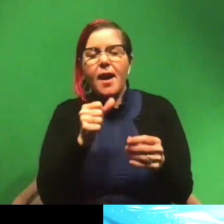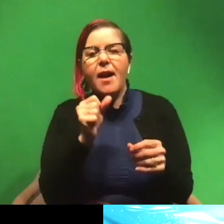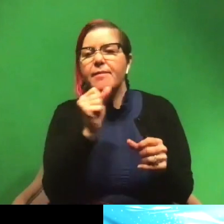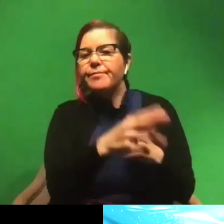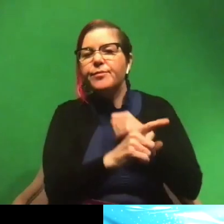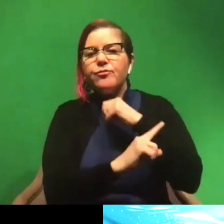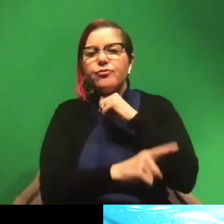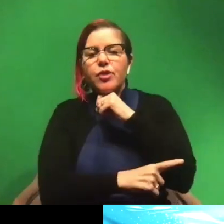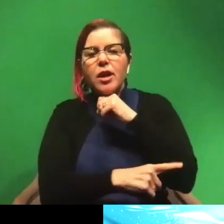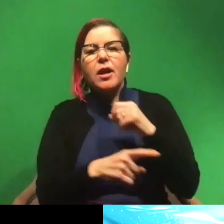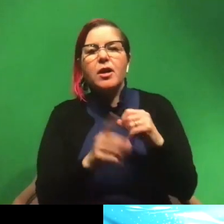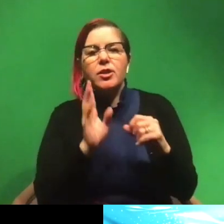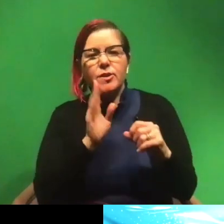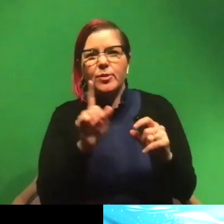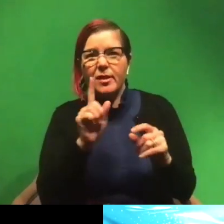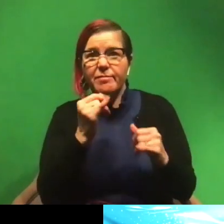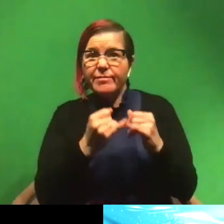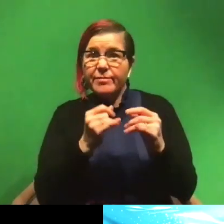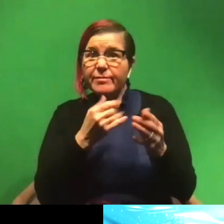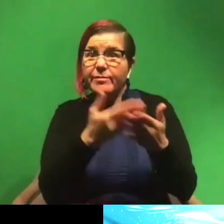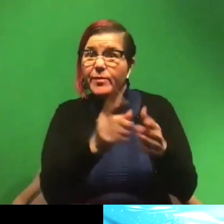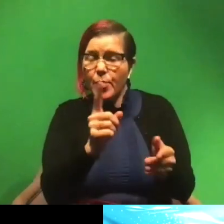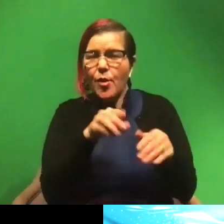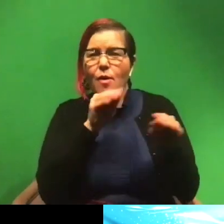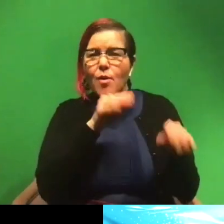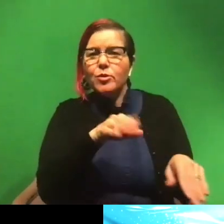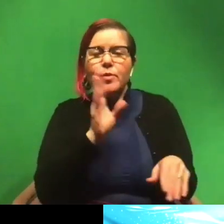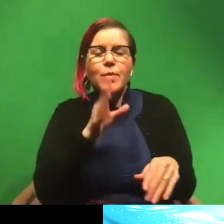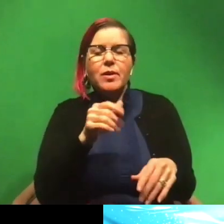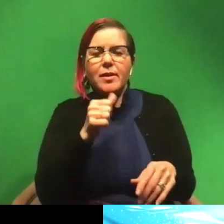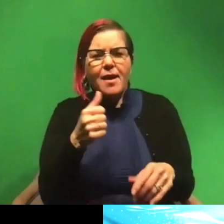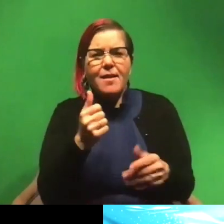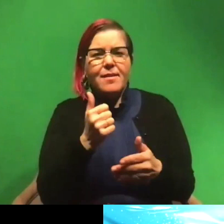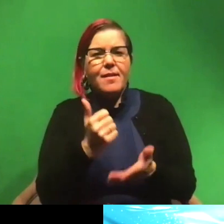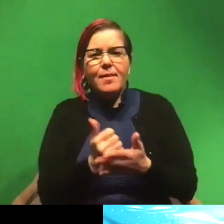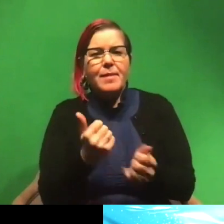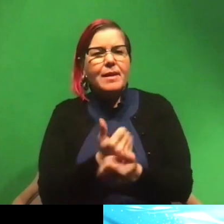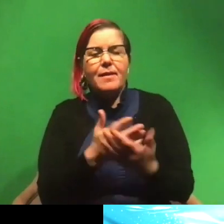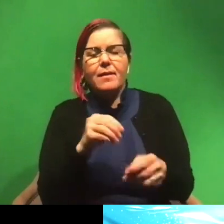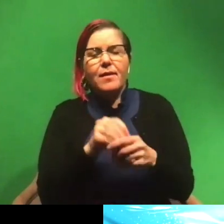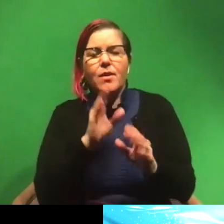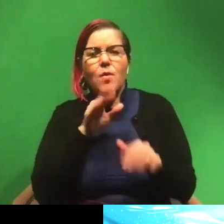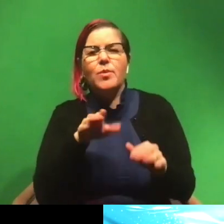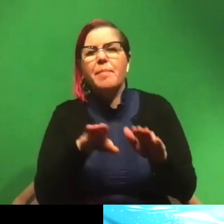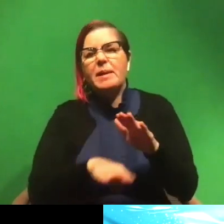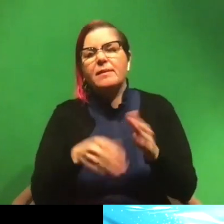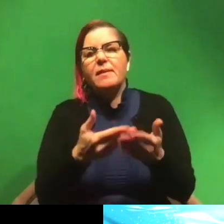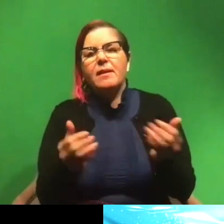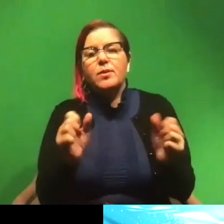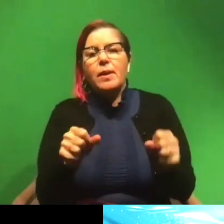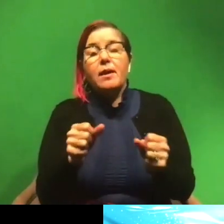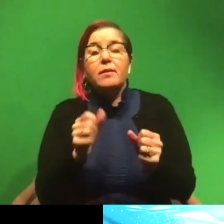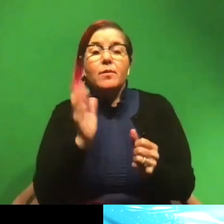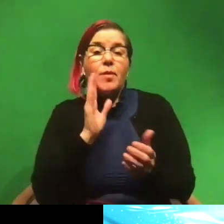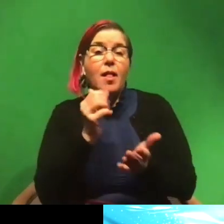because that ends up in our oceans. It's not good. It's not good for anything in the ocean. Uh, so those are basic things that you can do that pretty